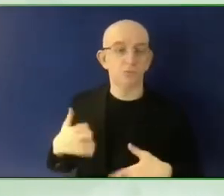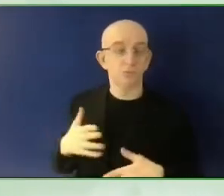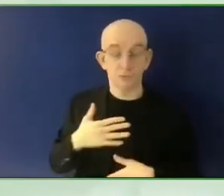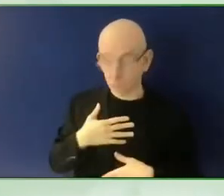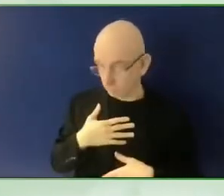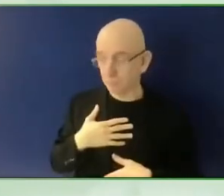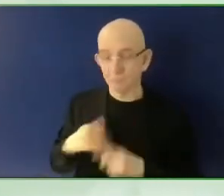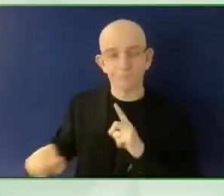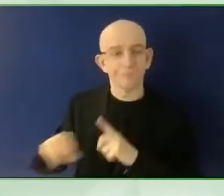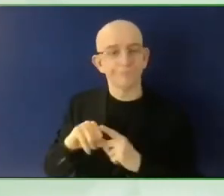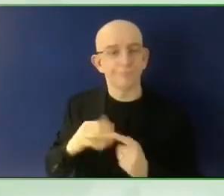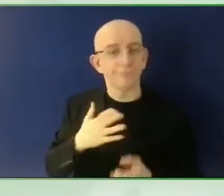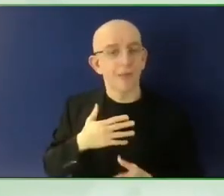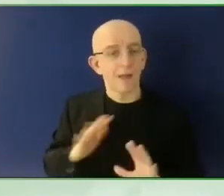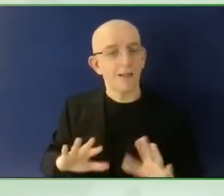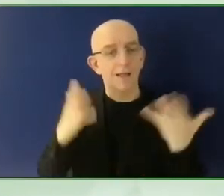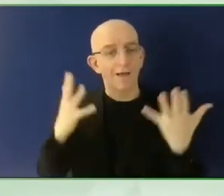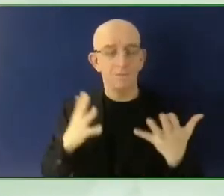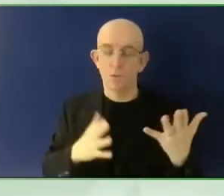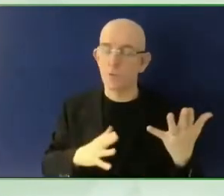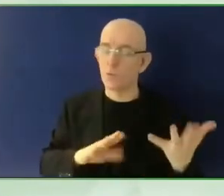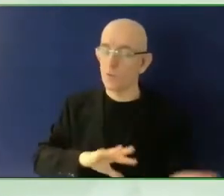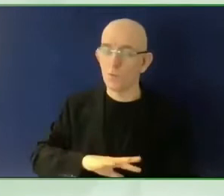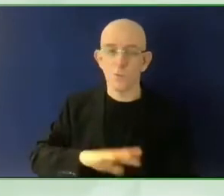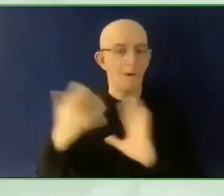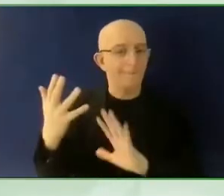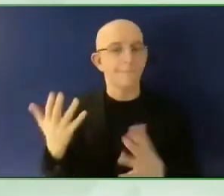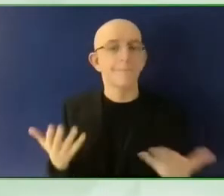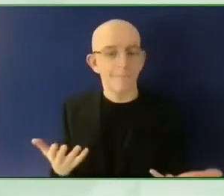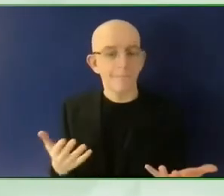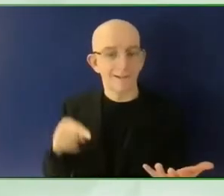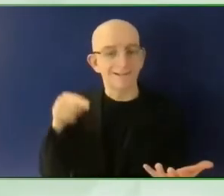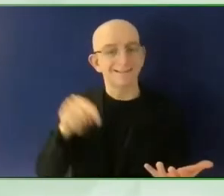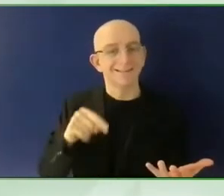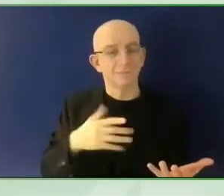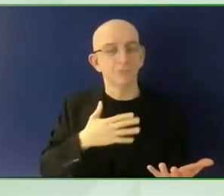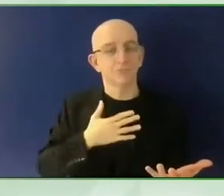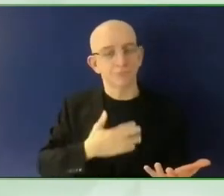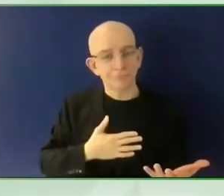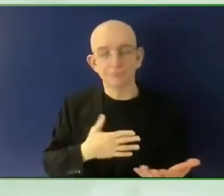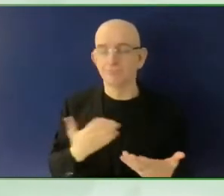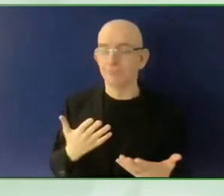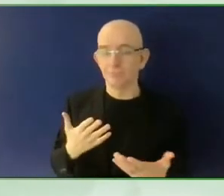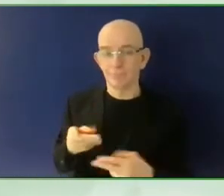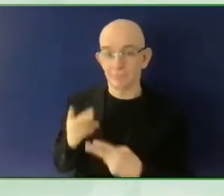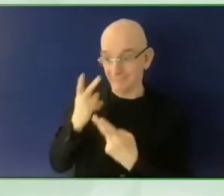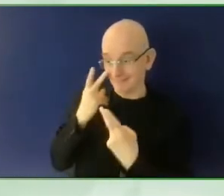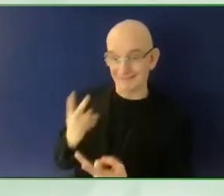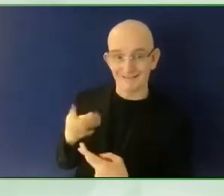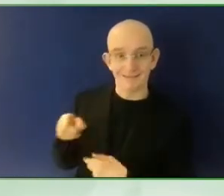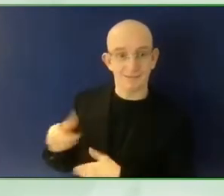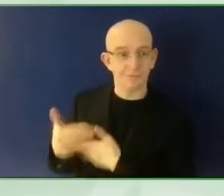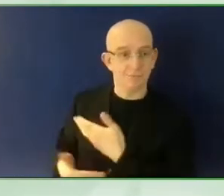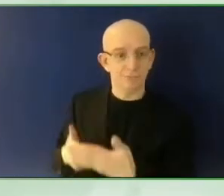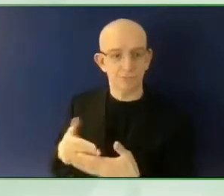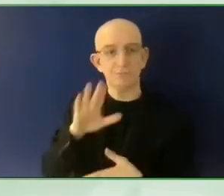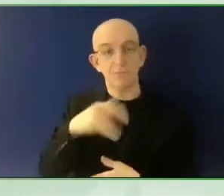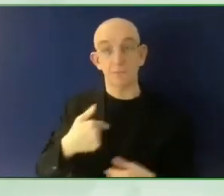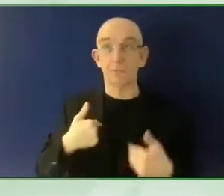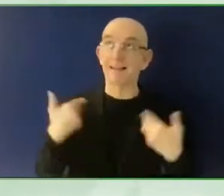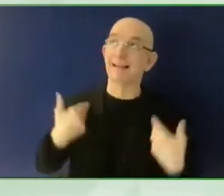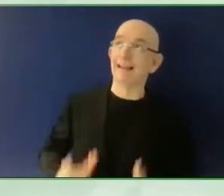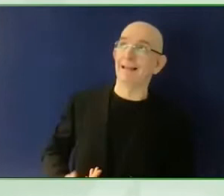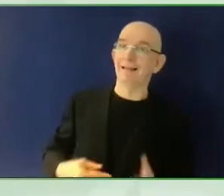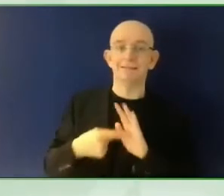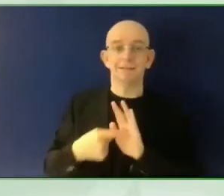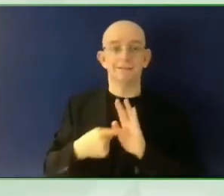but I really, it's really been a perspective changing and rewarding experience to be with Be My Eyes. Kearns